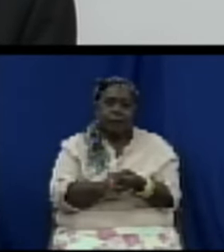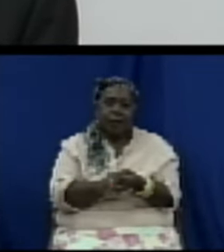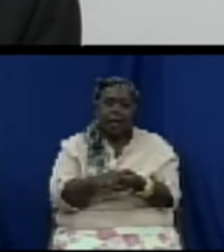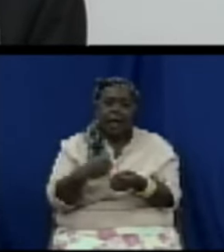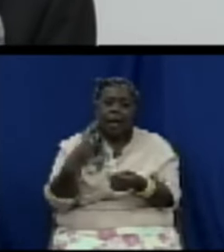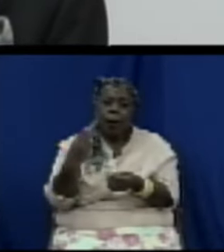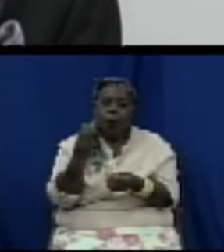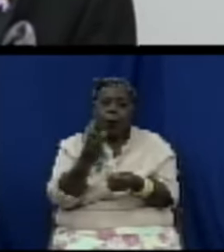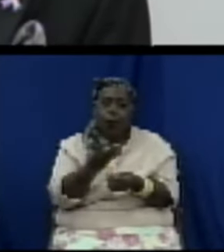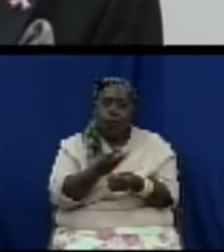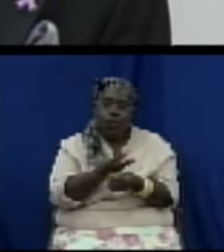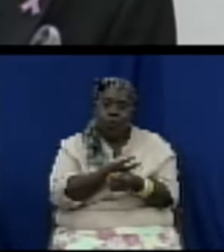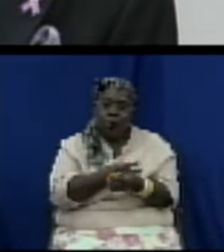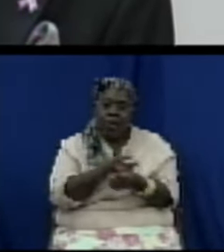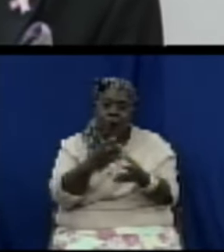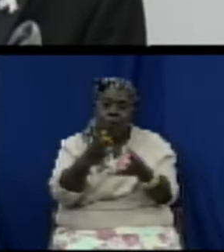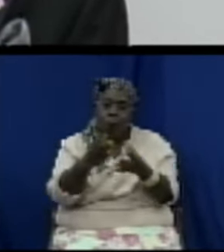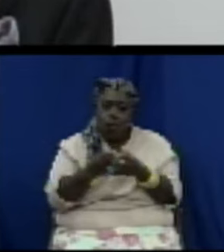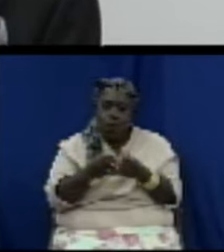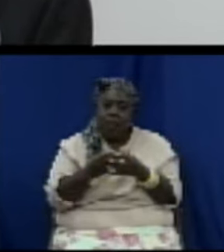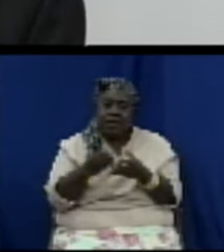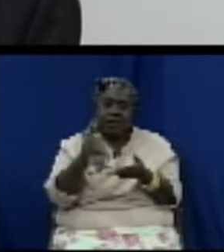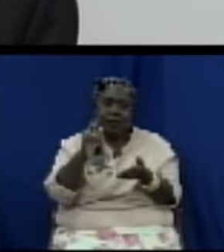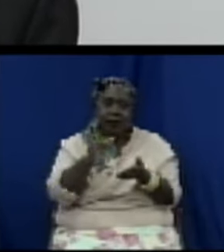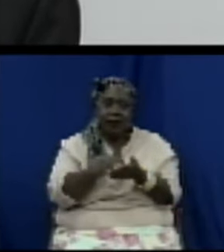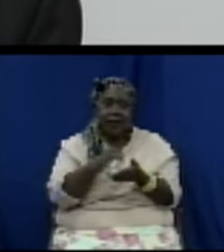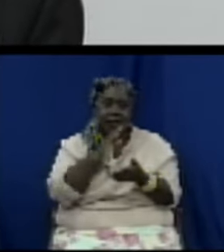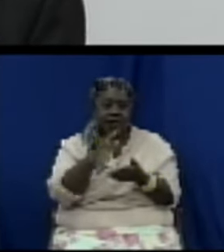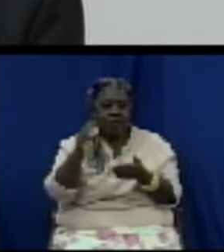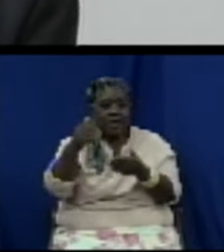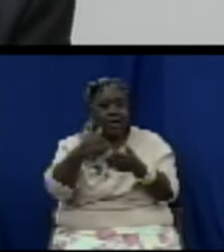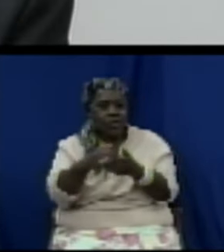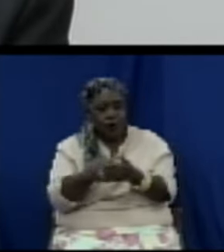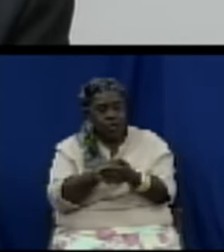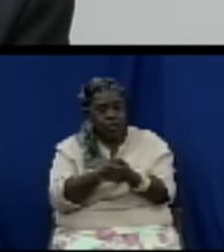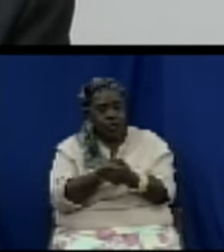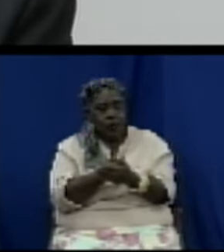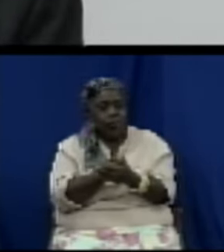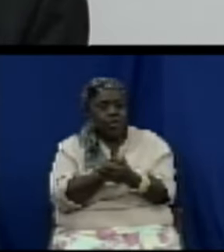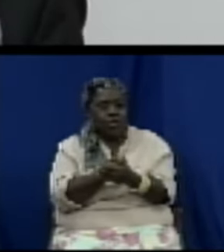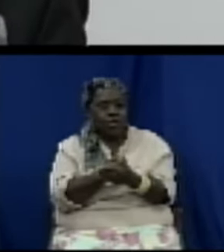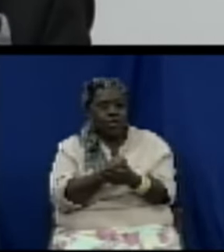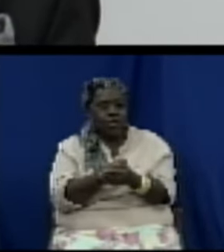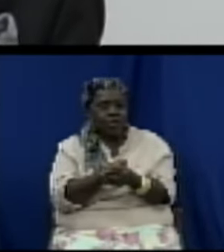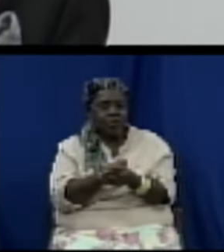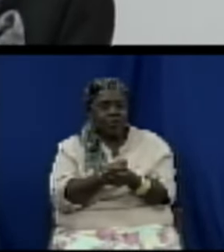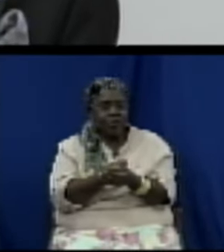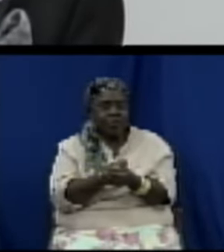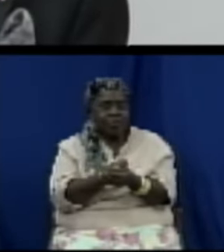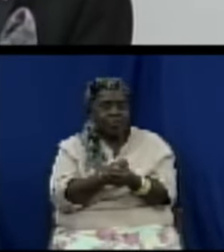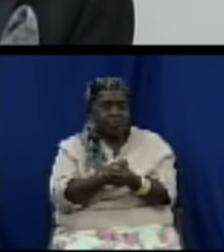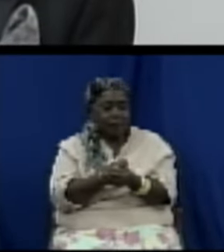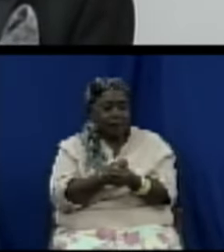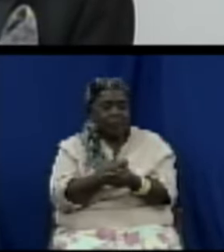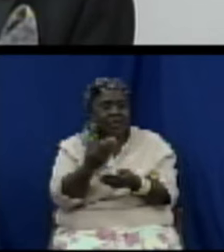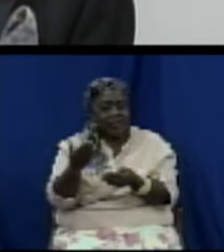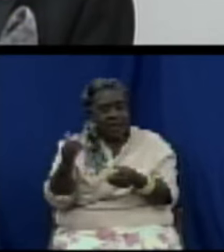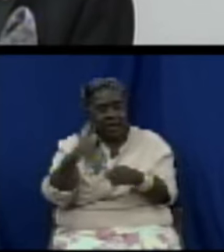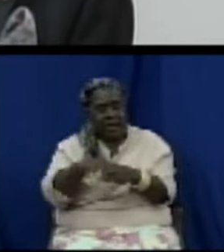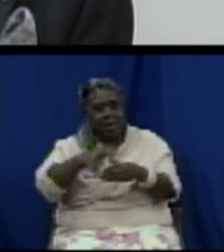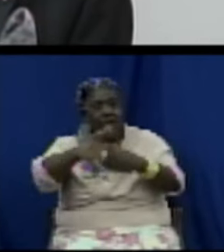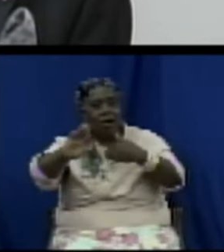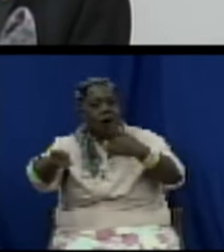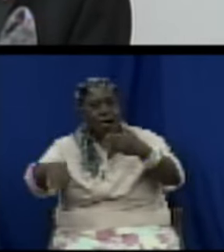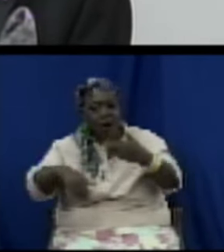curriculum of all our primary schools after having the proposed lesson